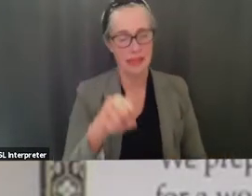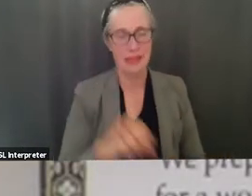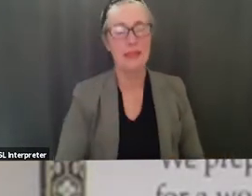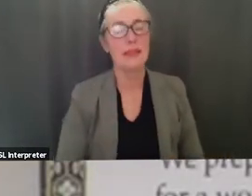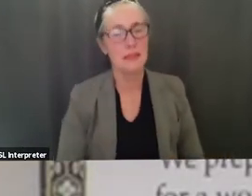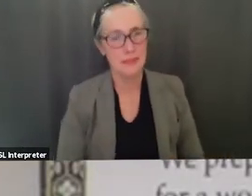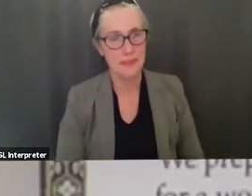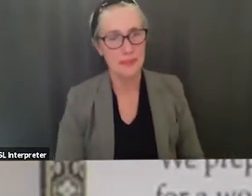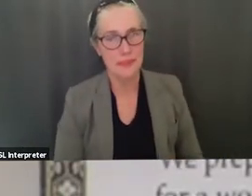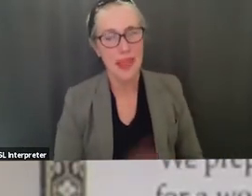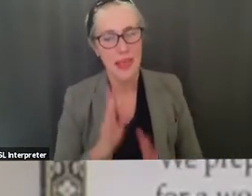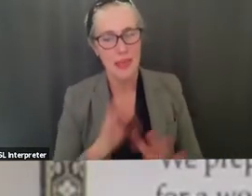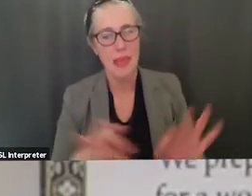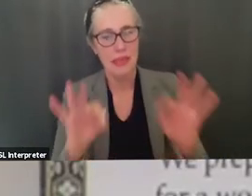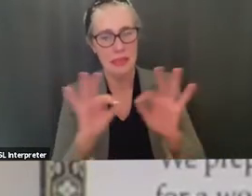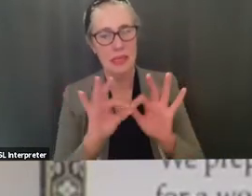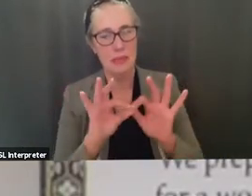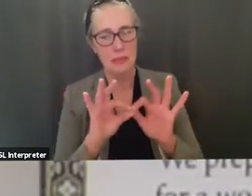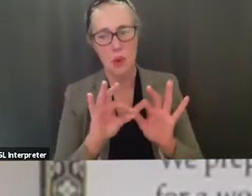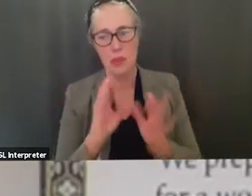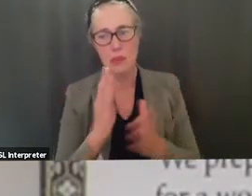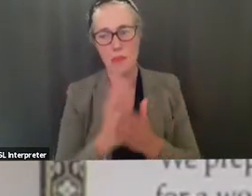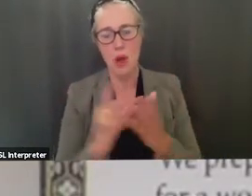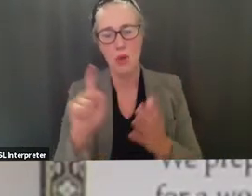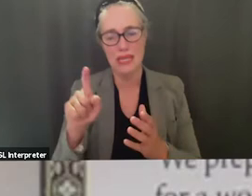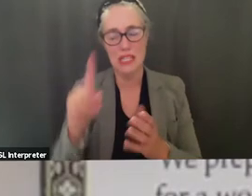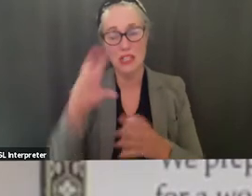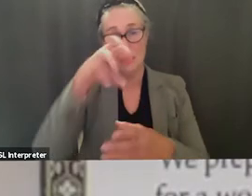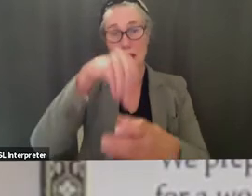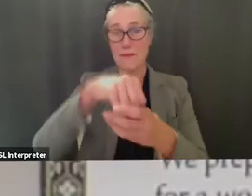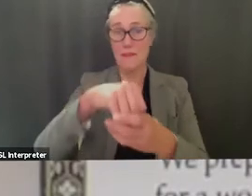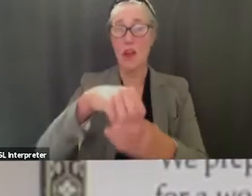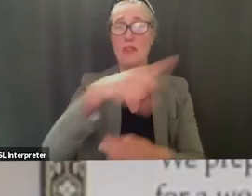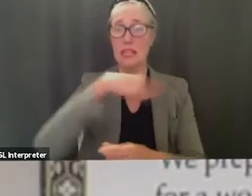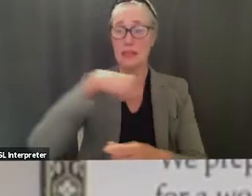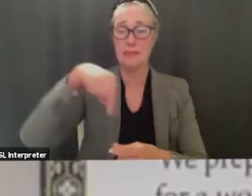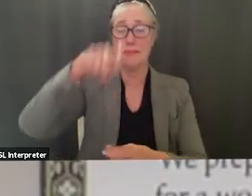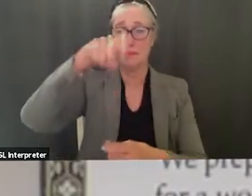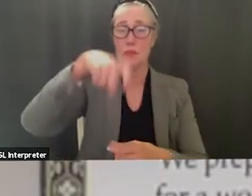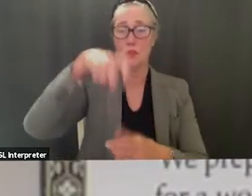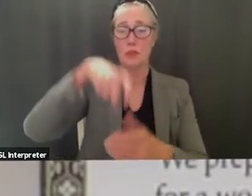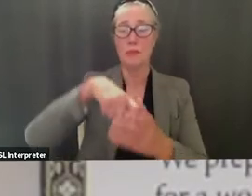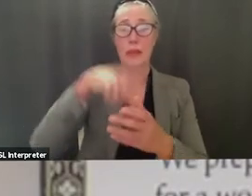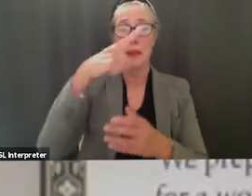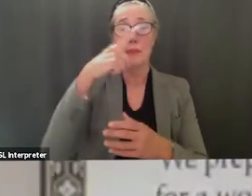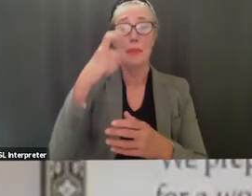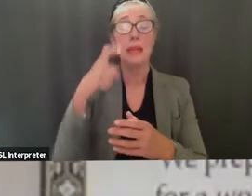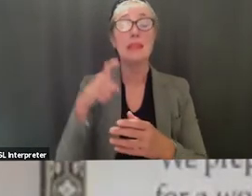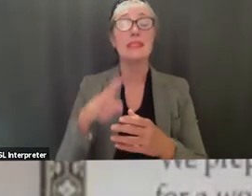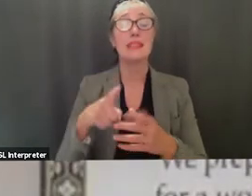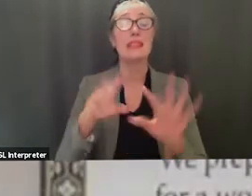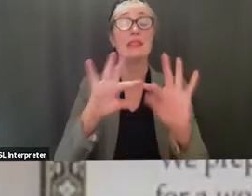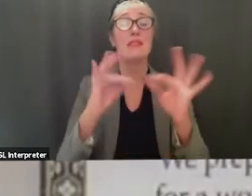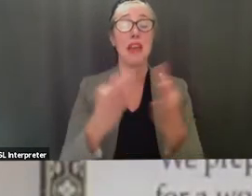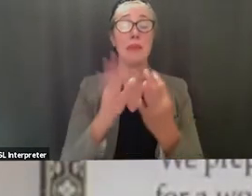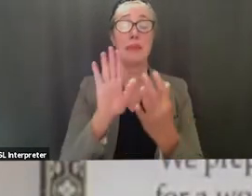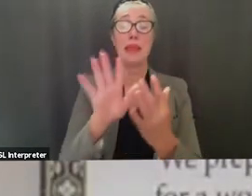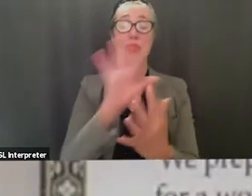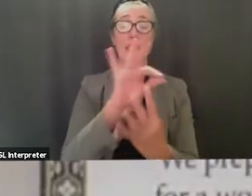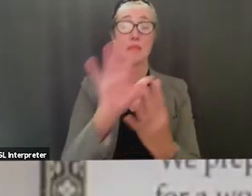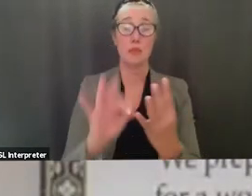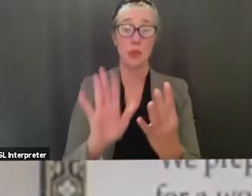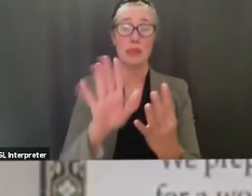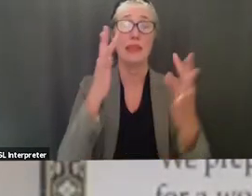the important piece that we need to be a part of um because this is a family choice and decision